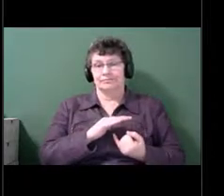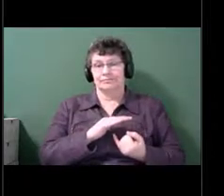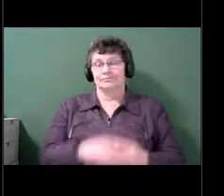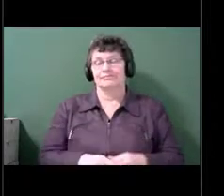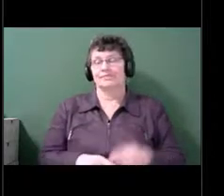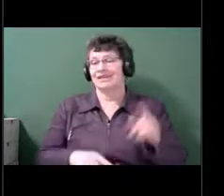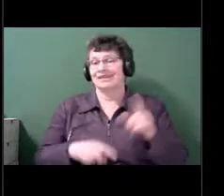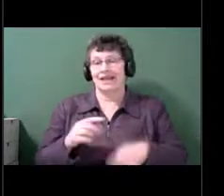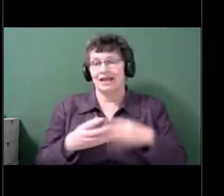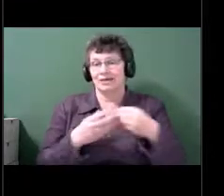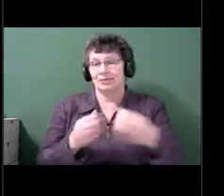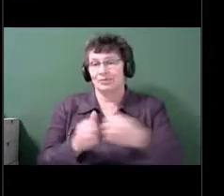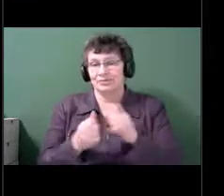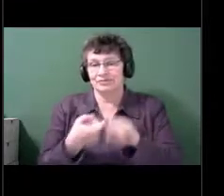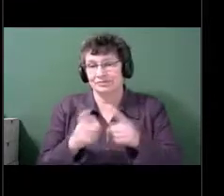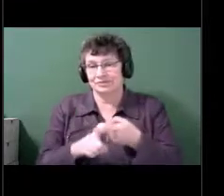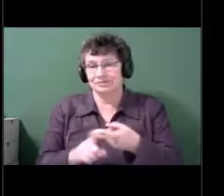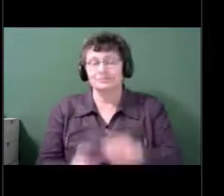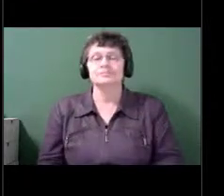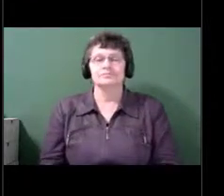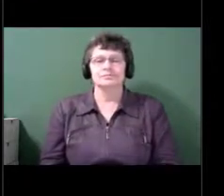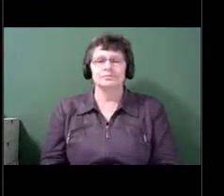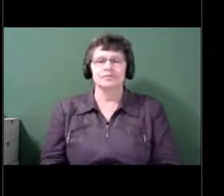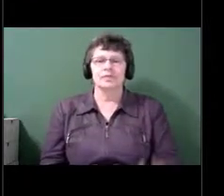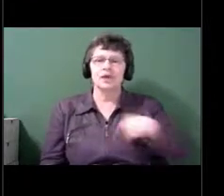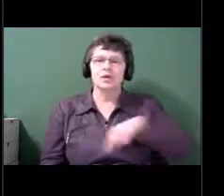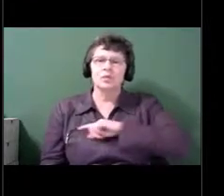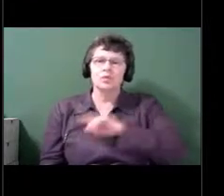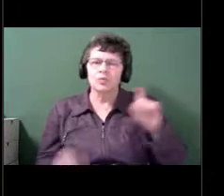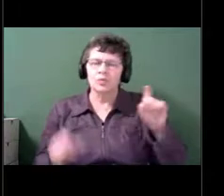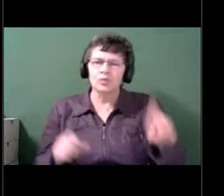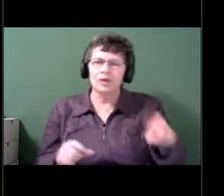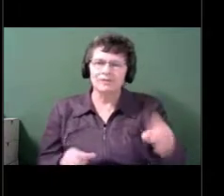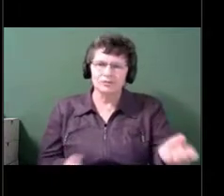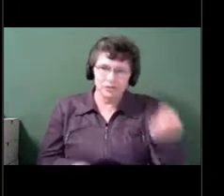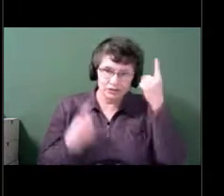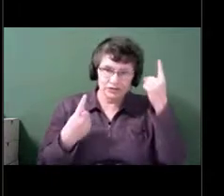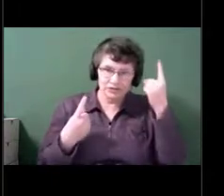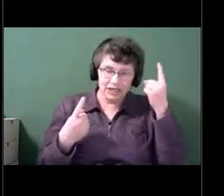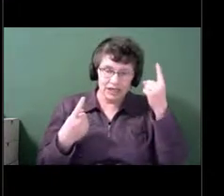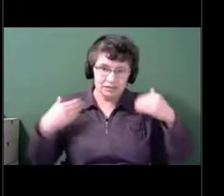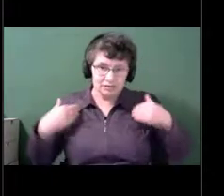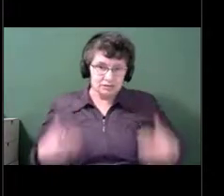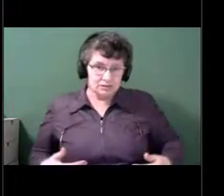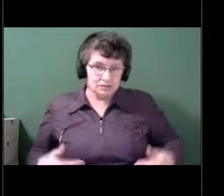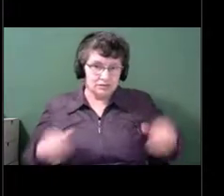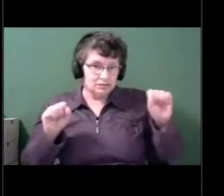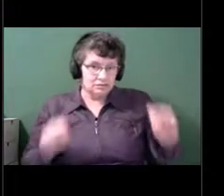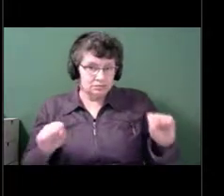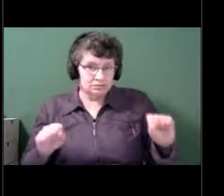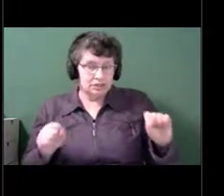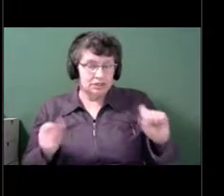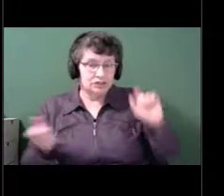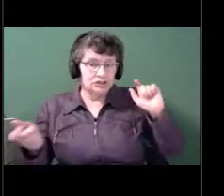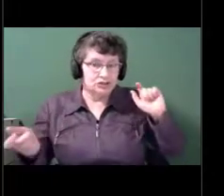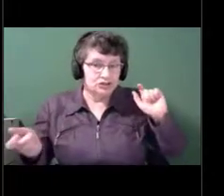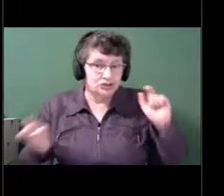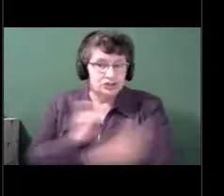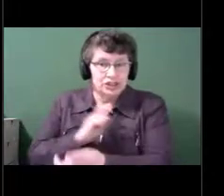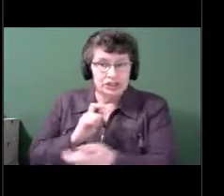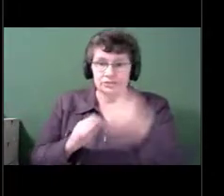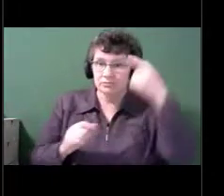have to put together changes in our abilities with how do we get in a place, an environment where,